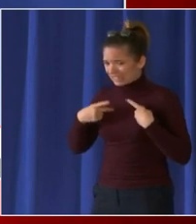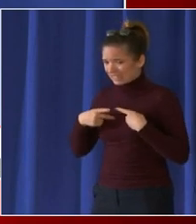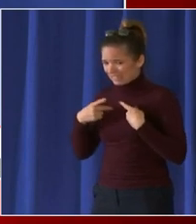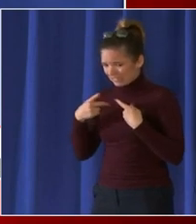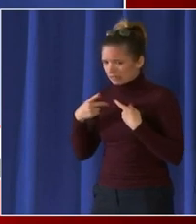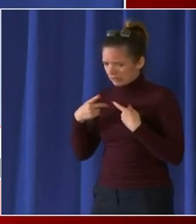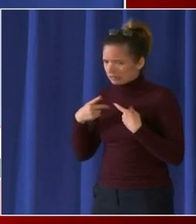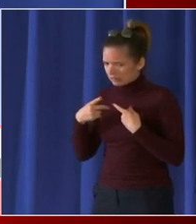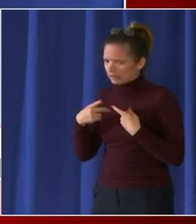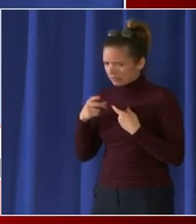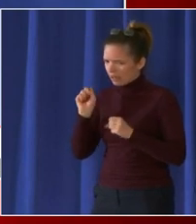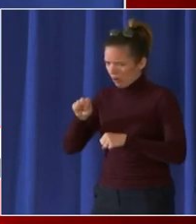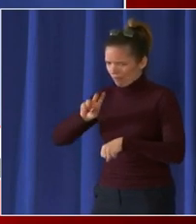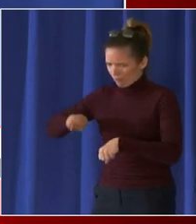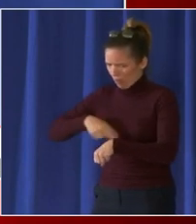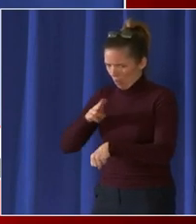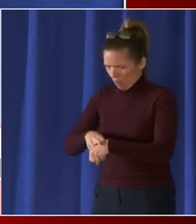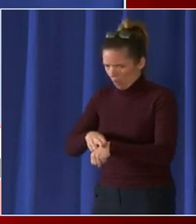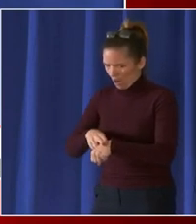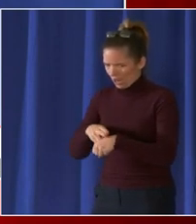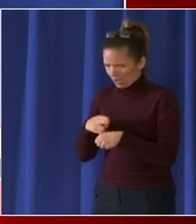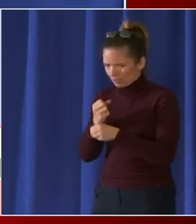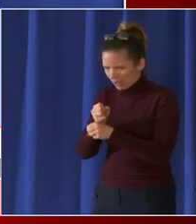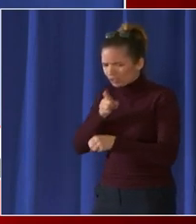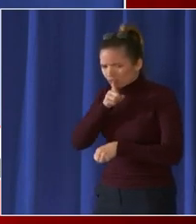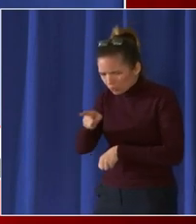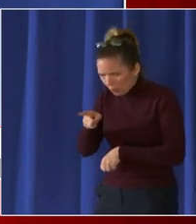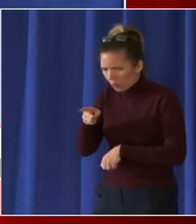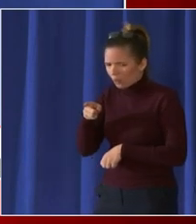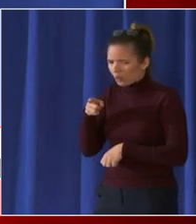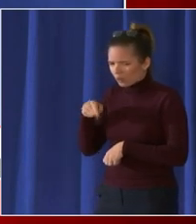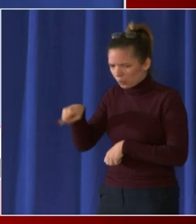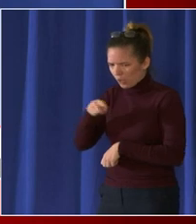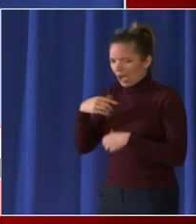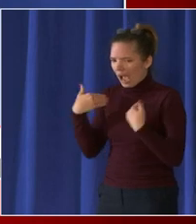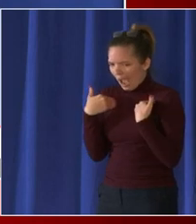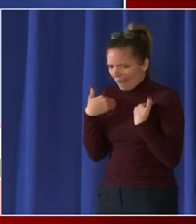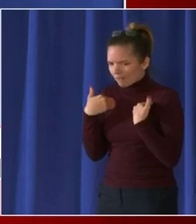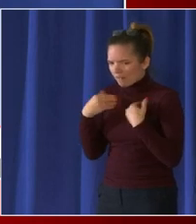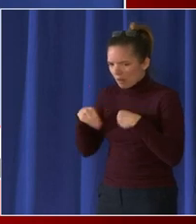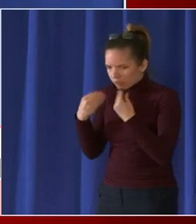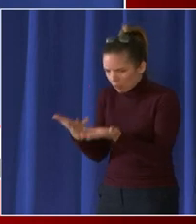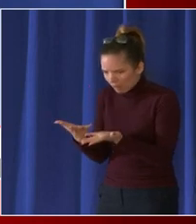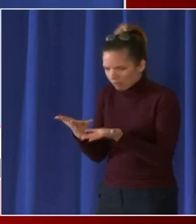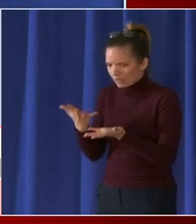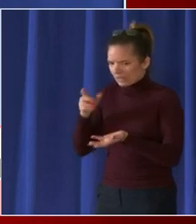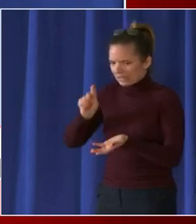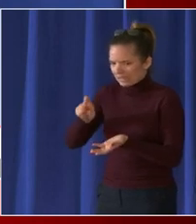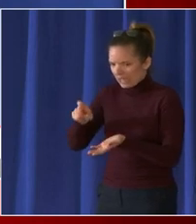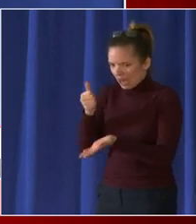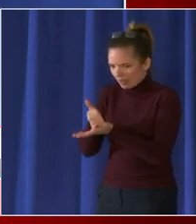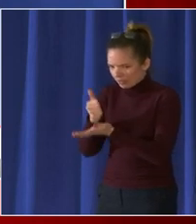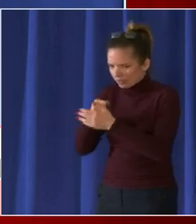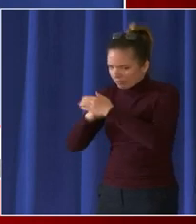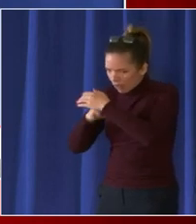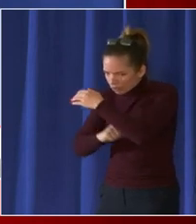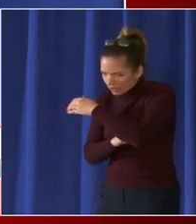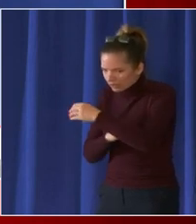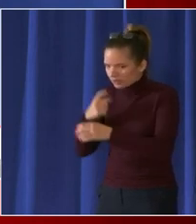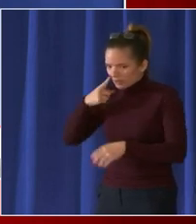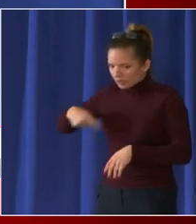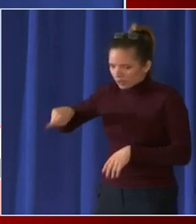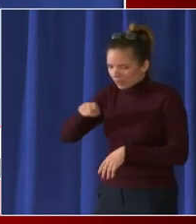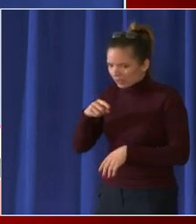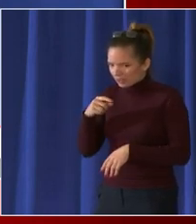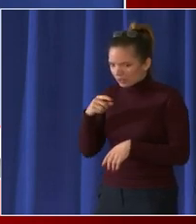us because we want to make sure that we're we're protecting that infrastructure to make sure that it's available to care for anyone and as the mayor said